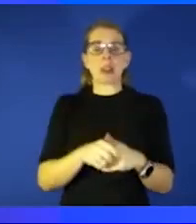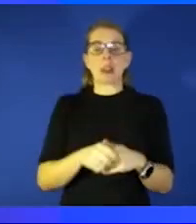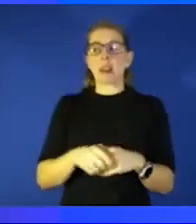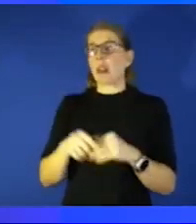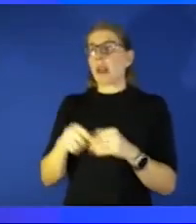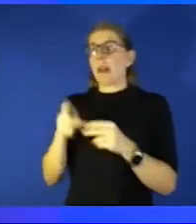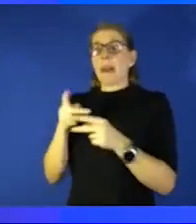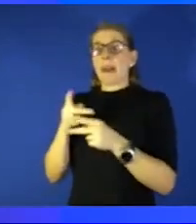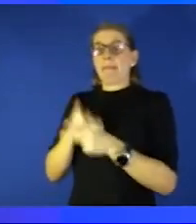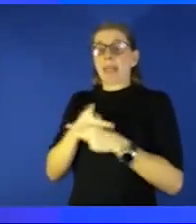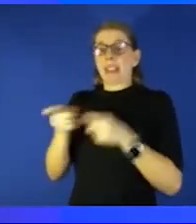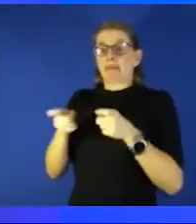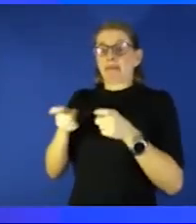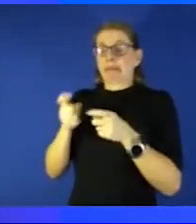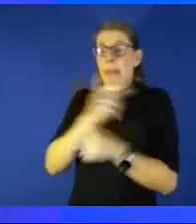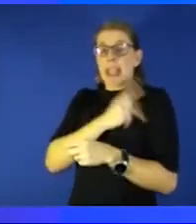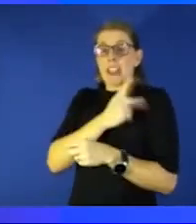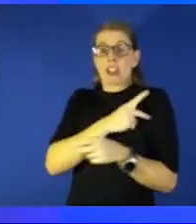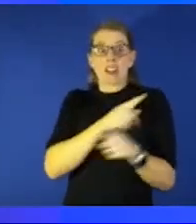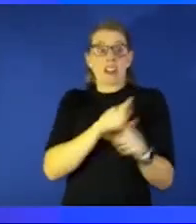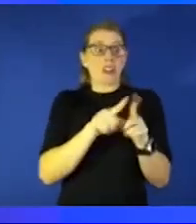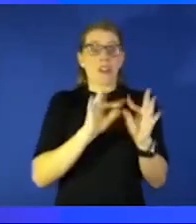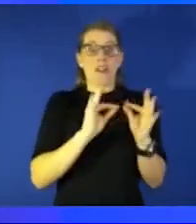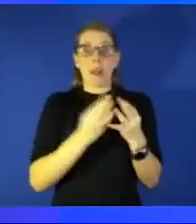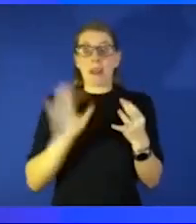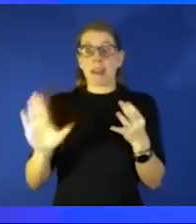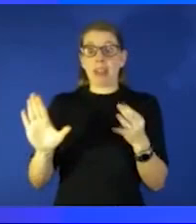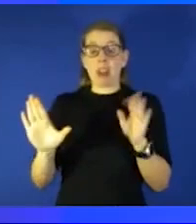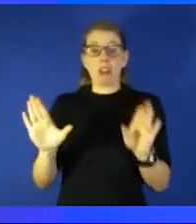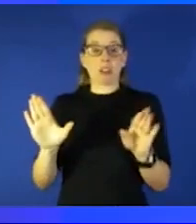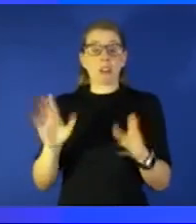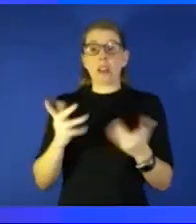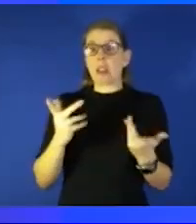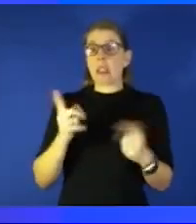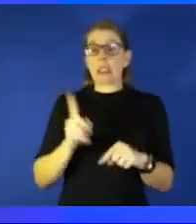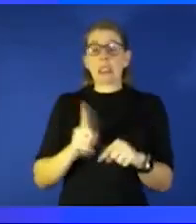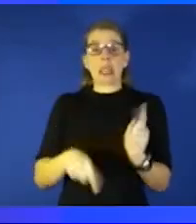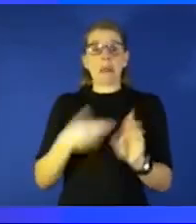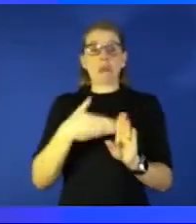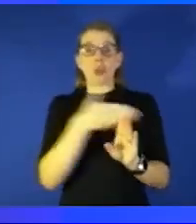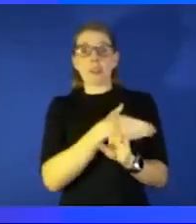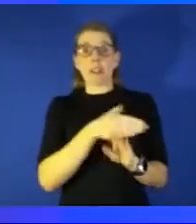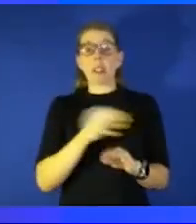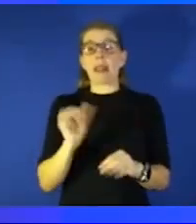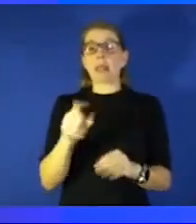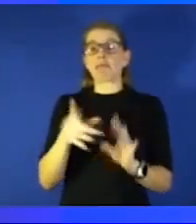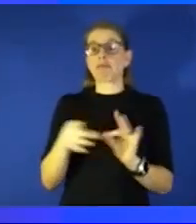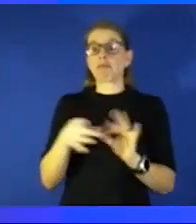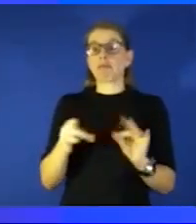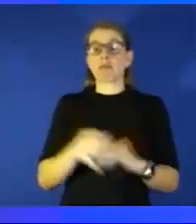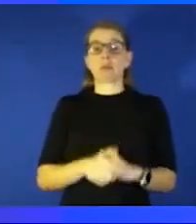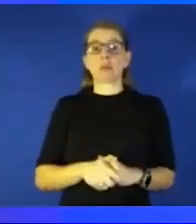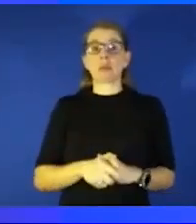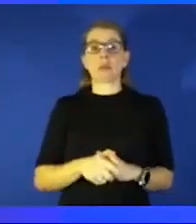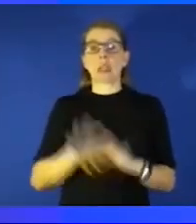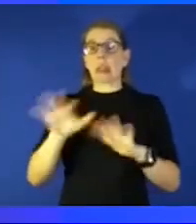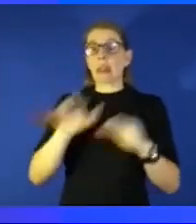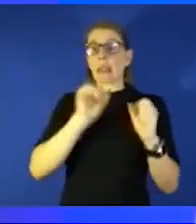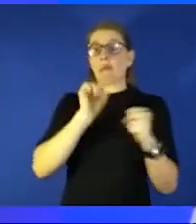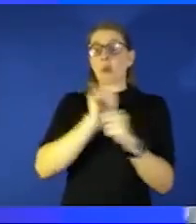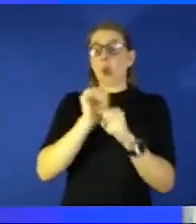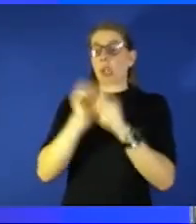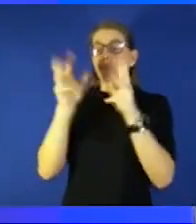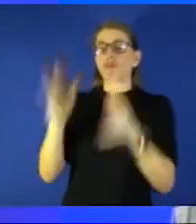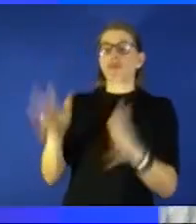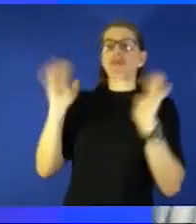um you know we can't take we don't you know previously kind of like what she said you know we could leave work we're done now